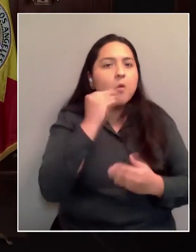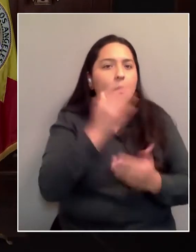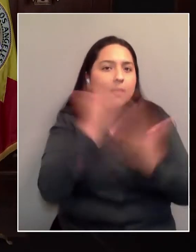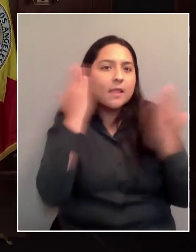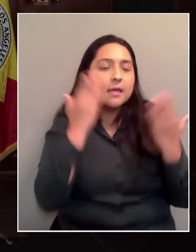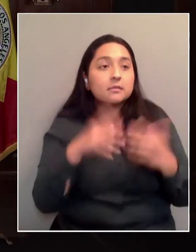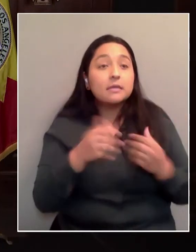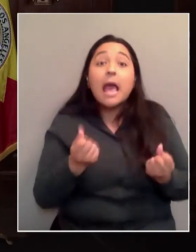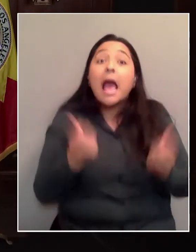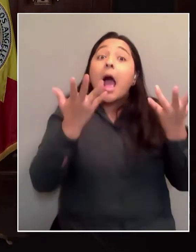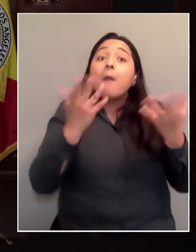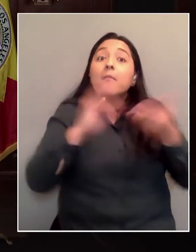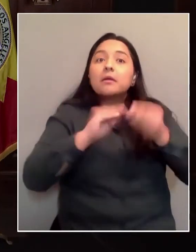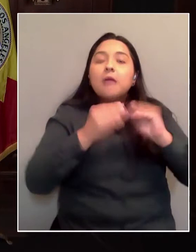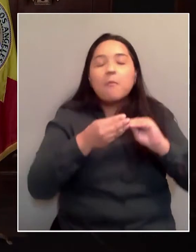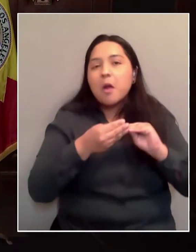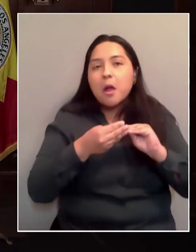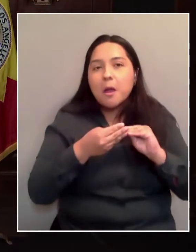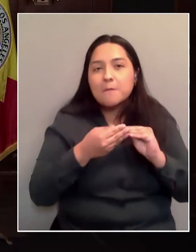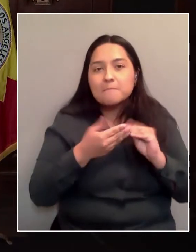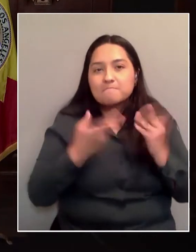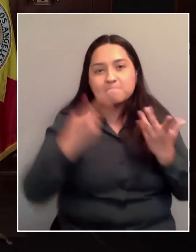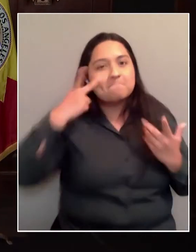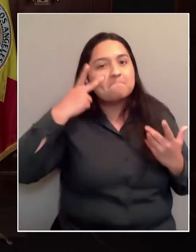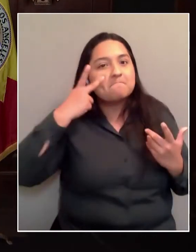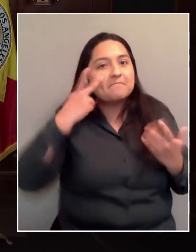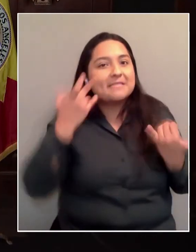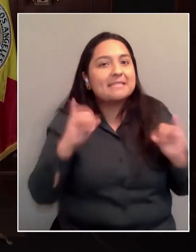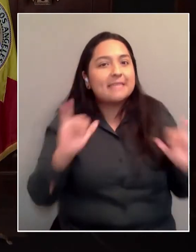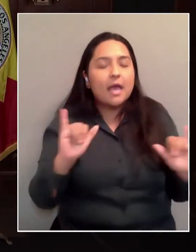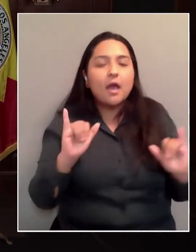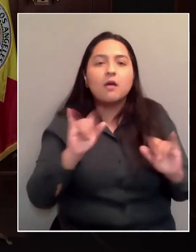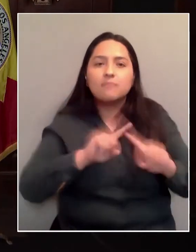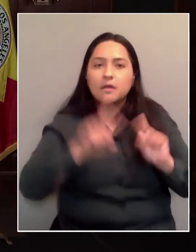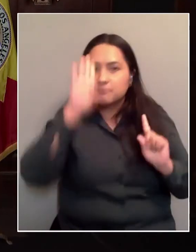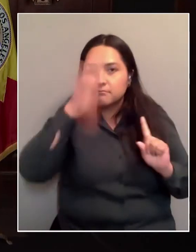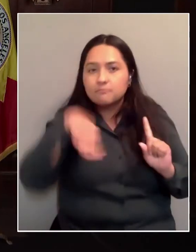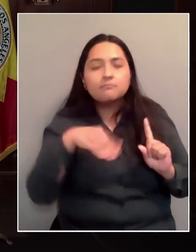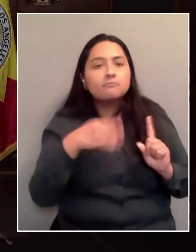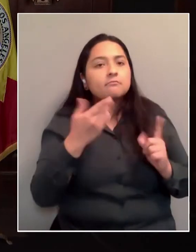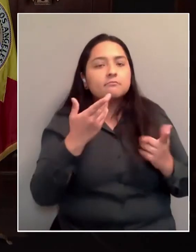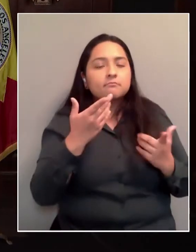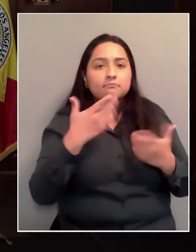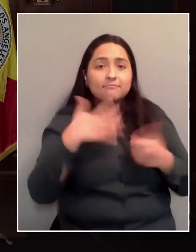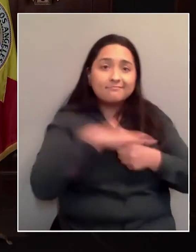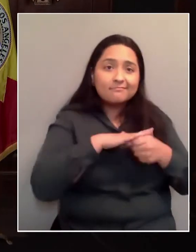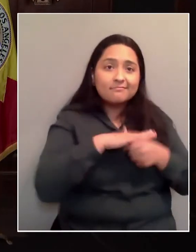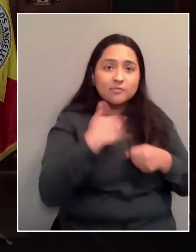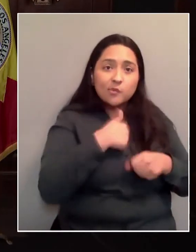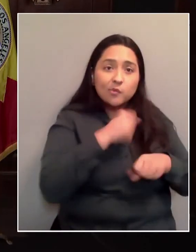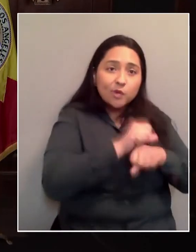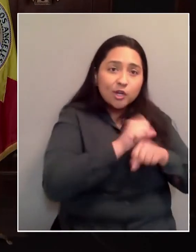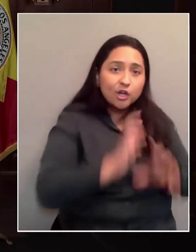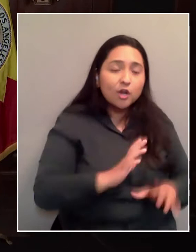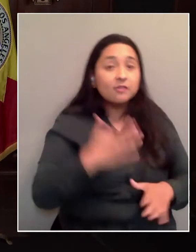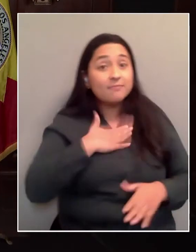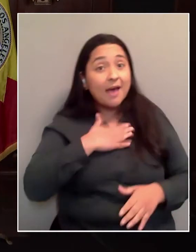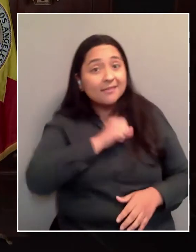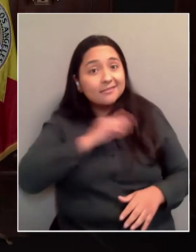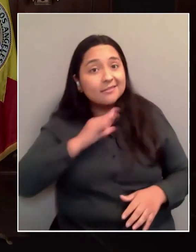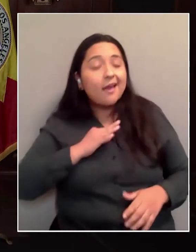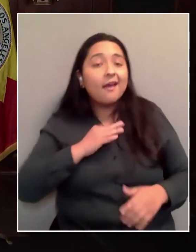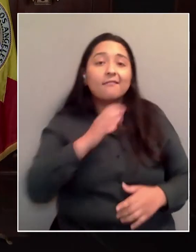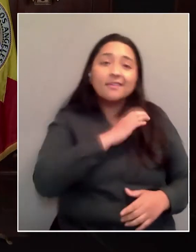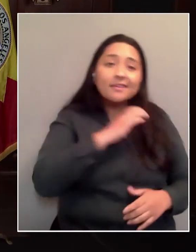until we continue to see. But I know that county workers, certainly anybody on my staff, I'd encourage council staff and others, if you want to go